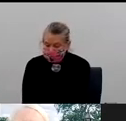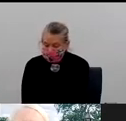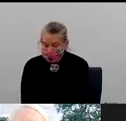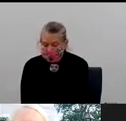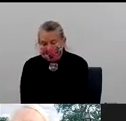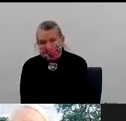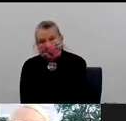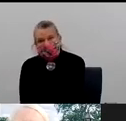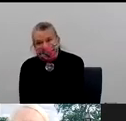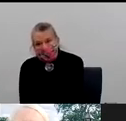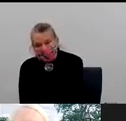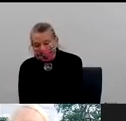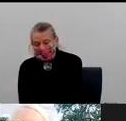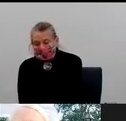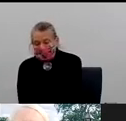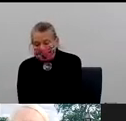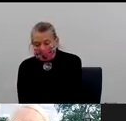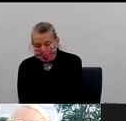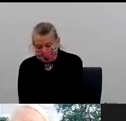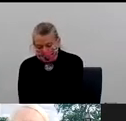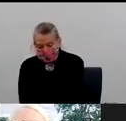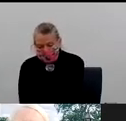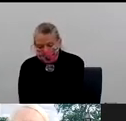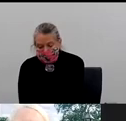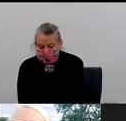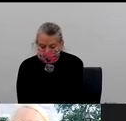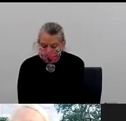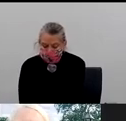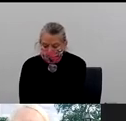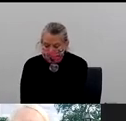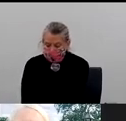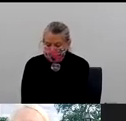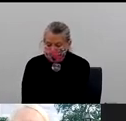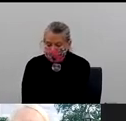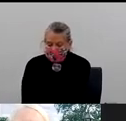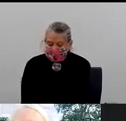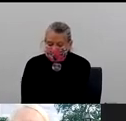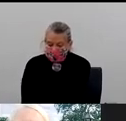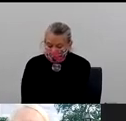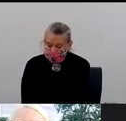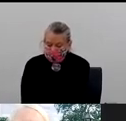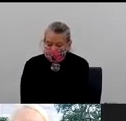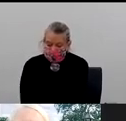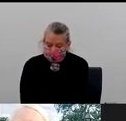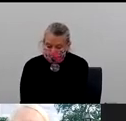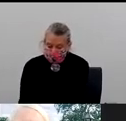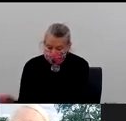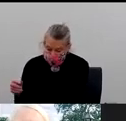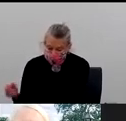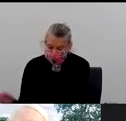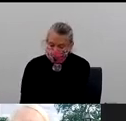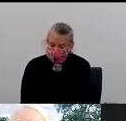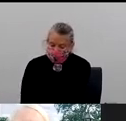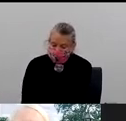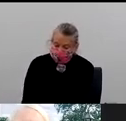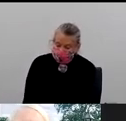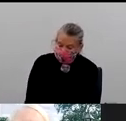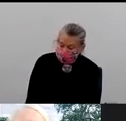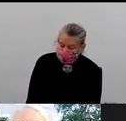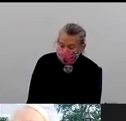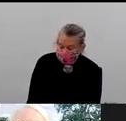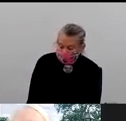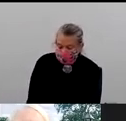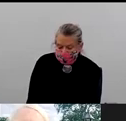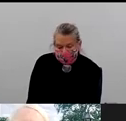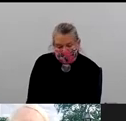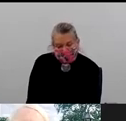resilience. And today, he is going to talk about, uh, the work of, uh, his work and that